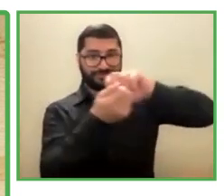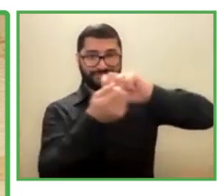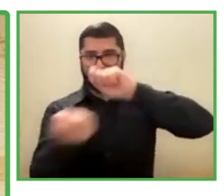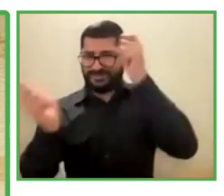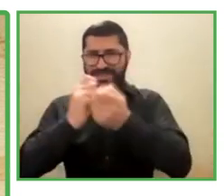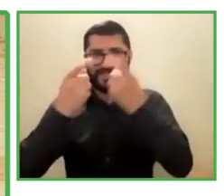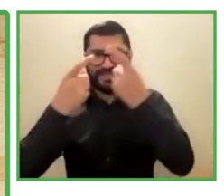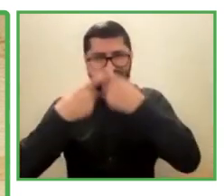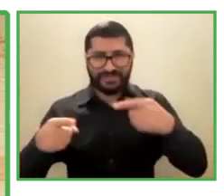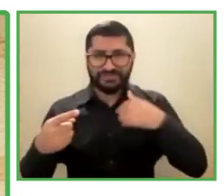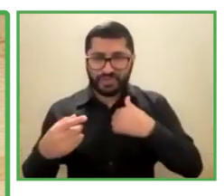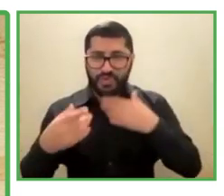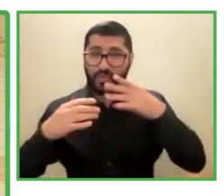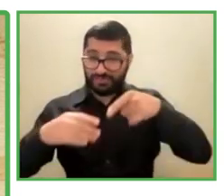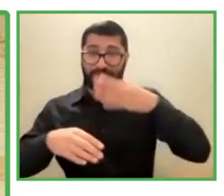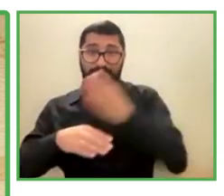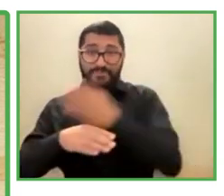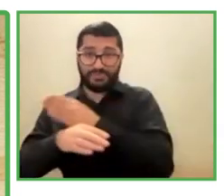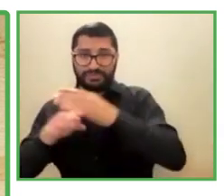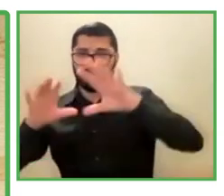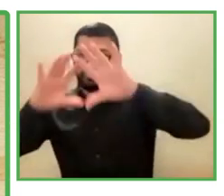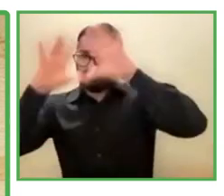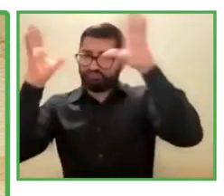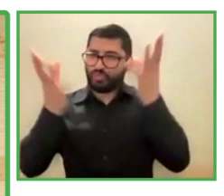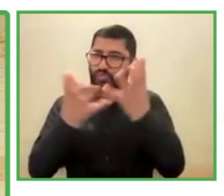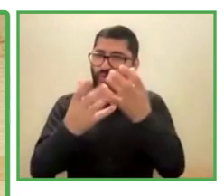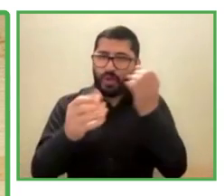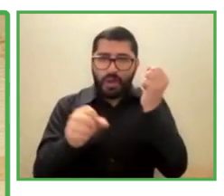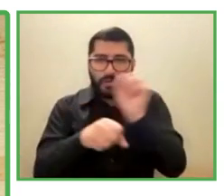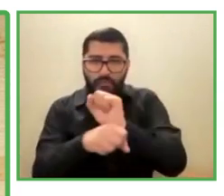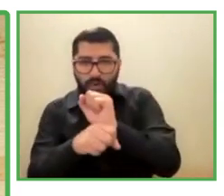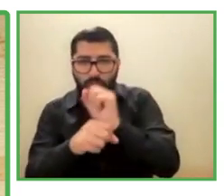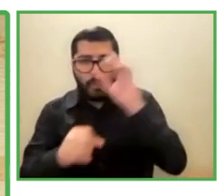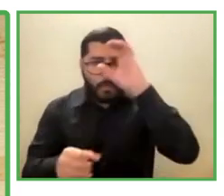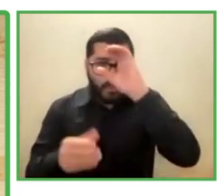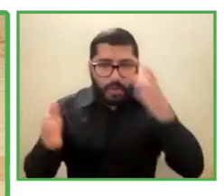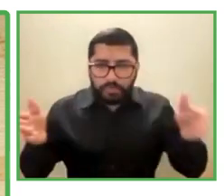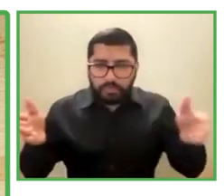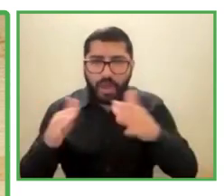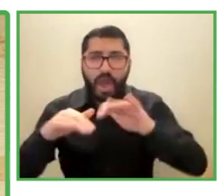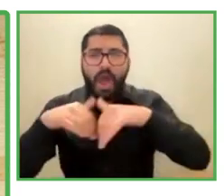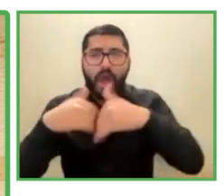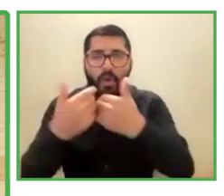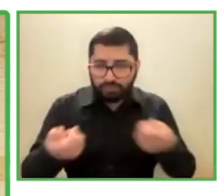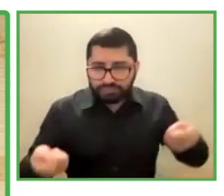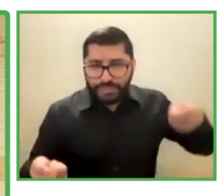a company from the automobile industry and we seek to